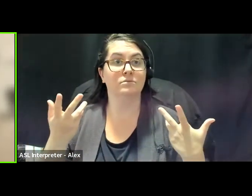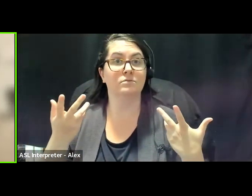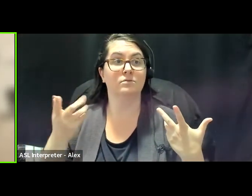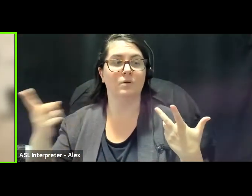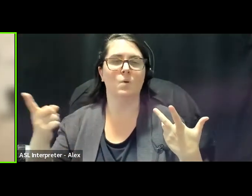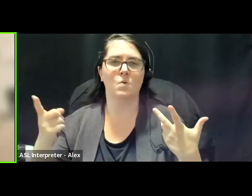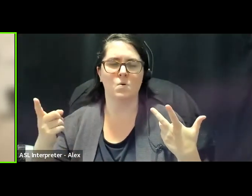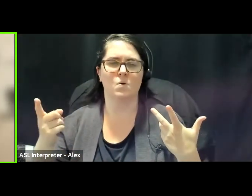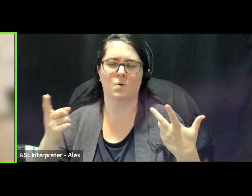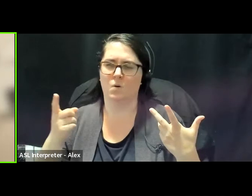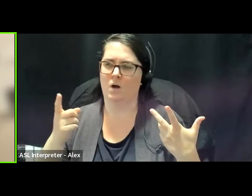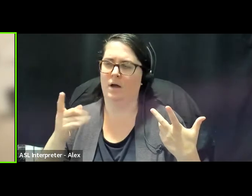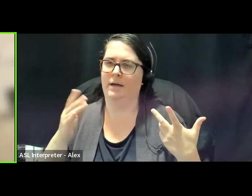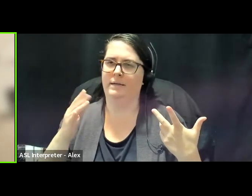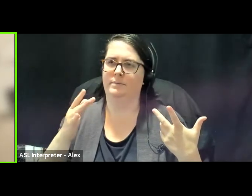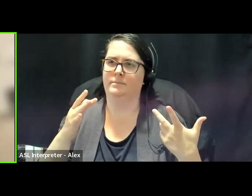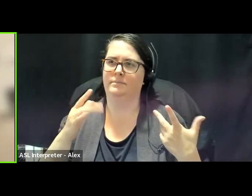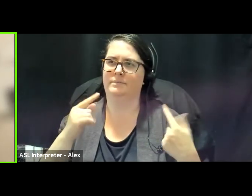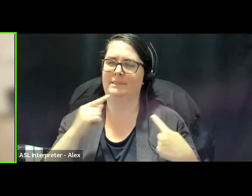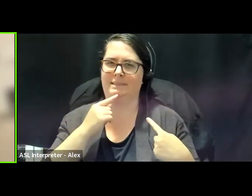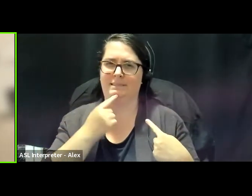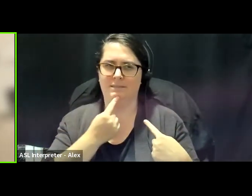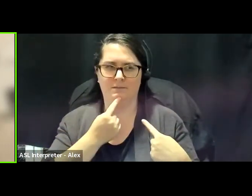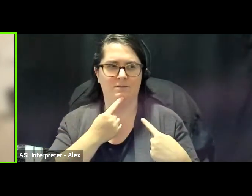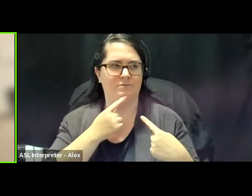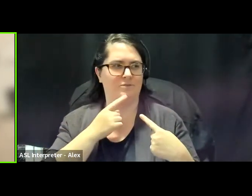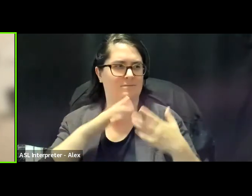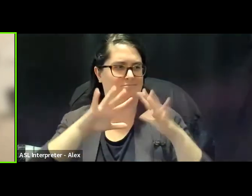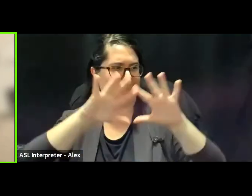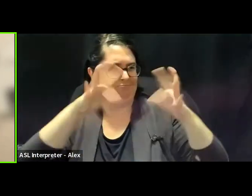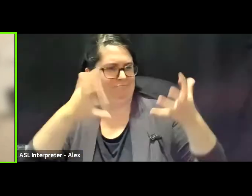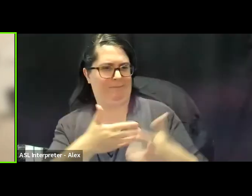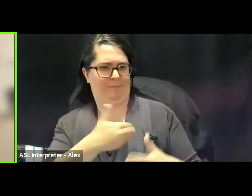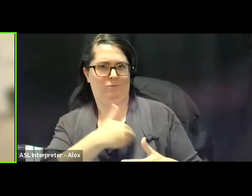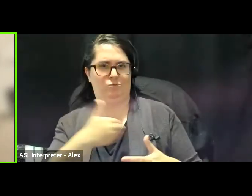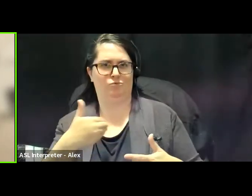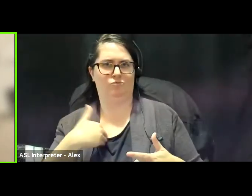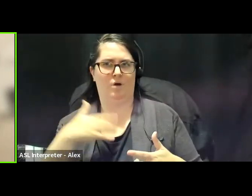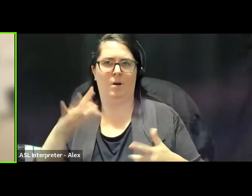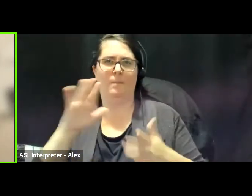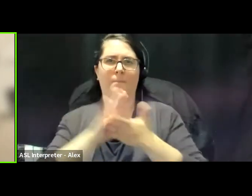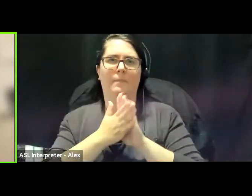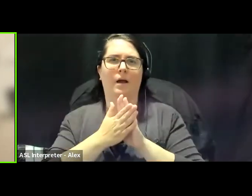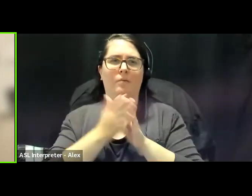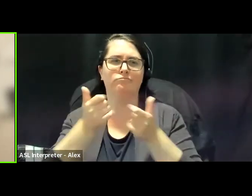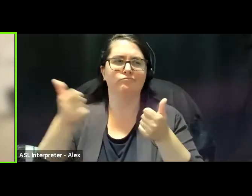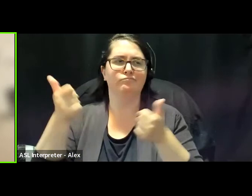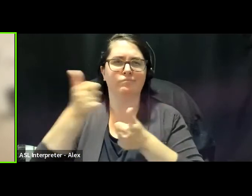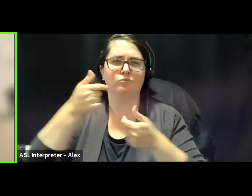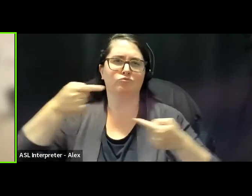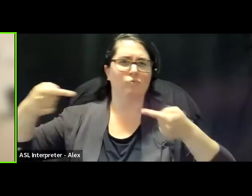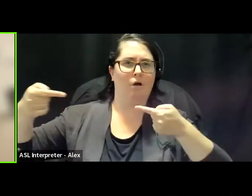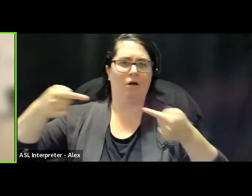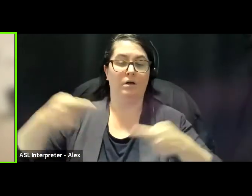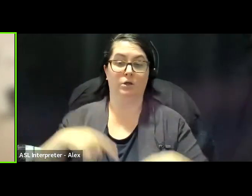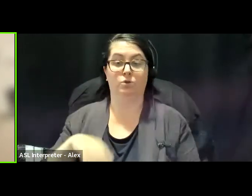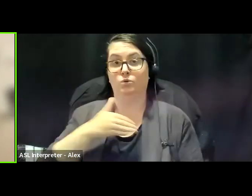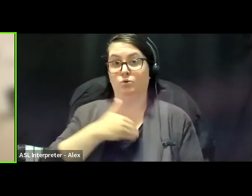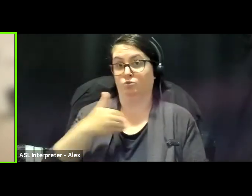intensifying the global city as a site of imperial struggle. In Toronto 2020